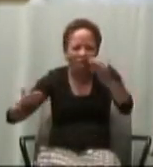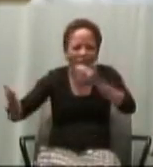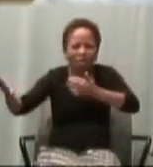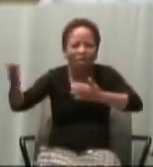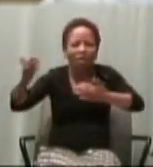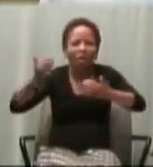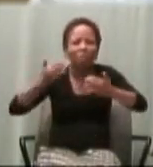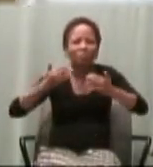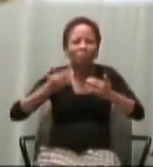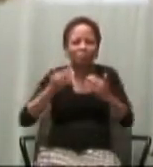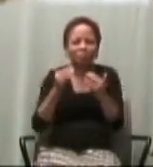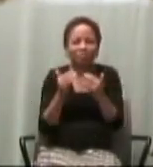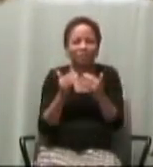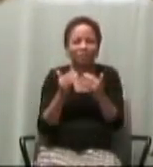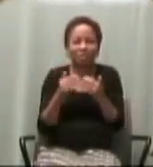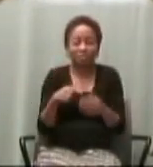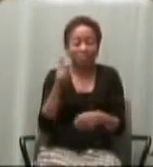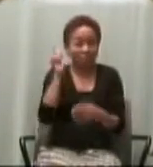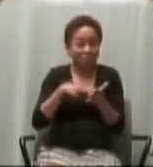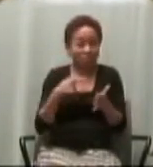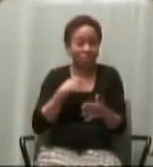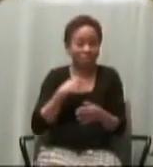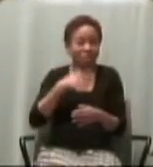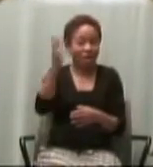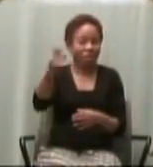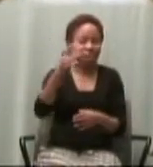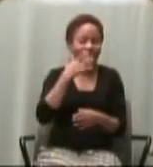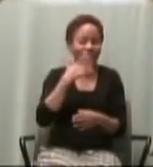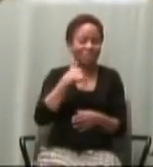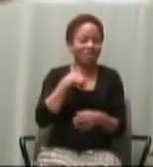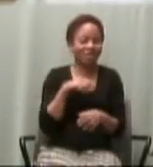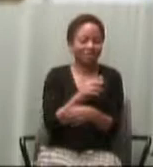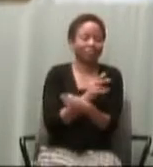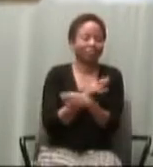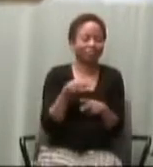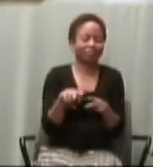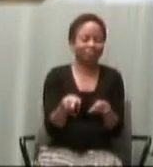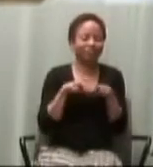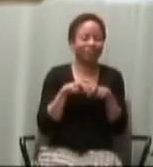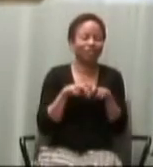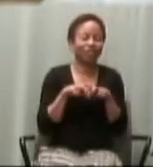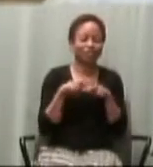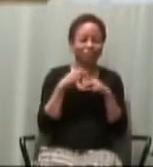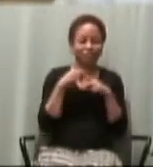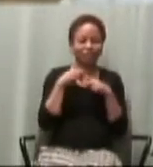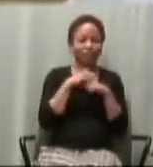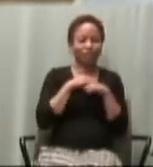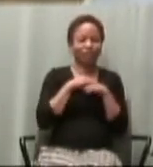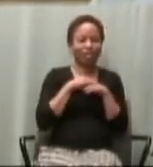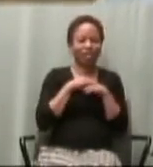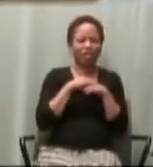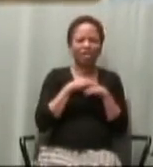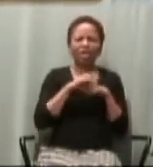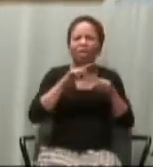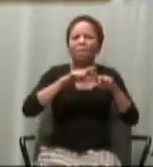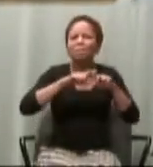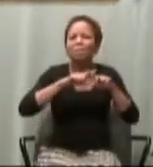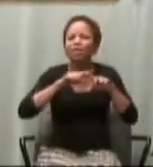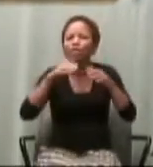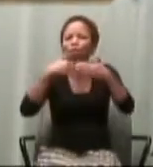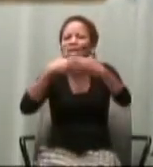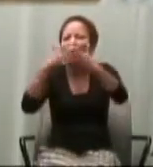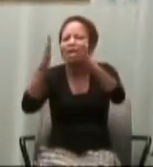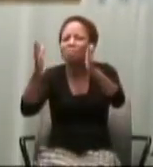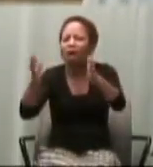favored and it's all about us but God says in our neighbor in our poor